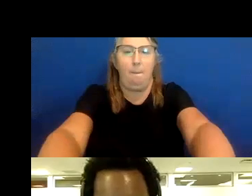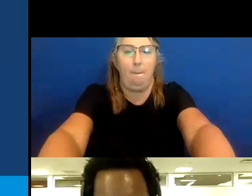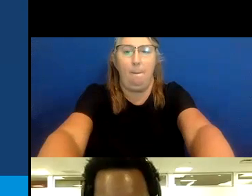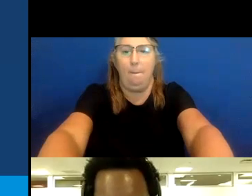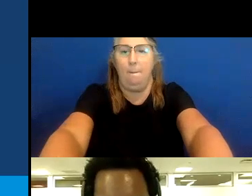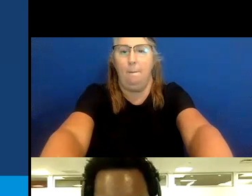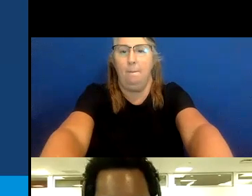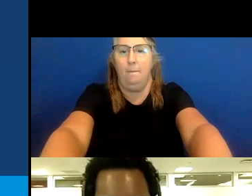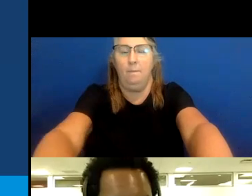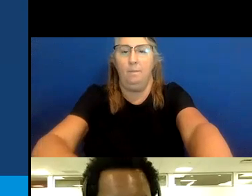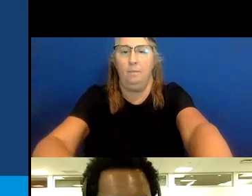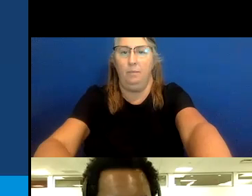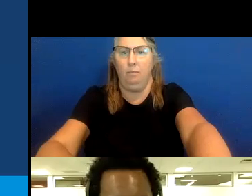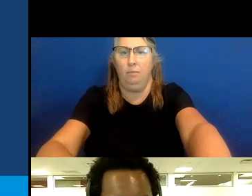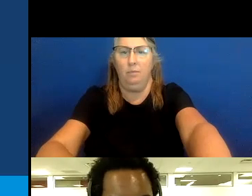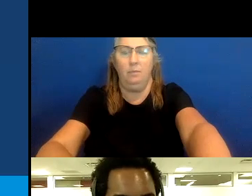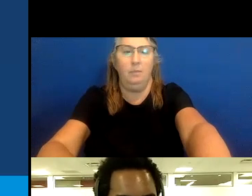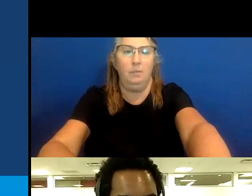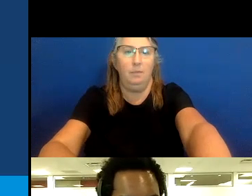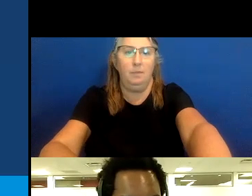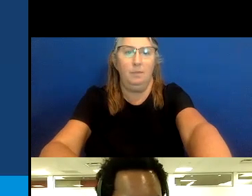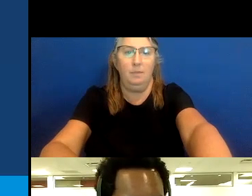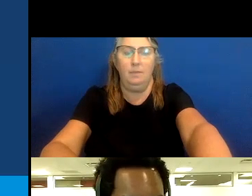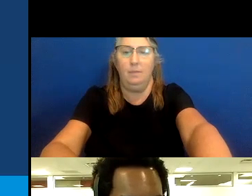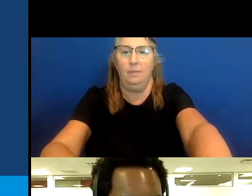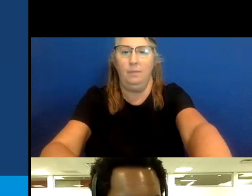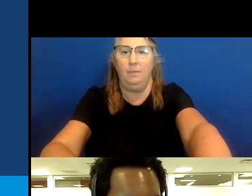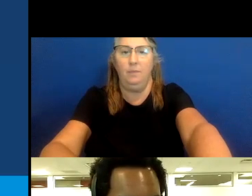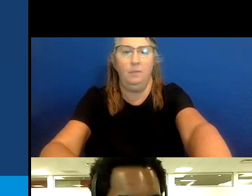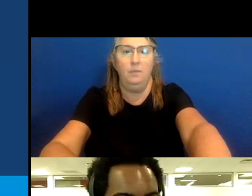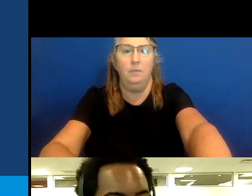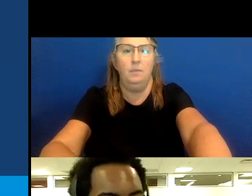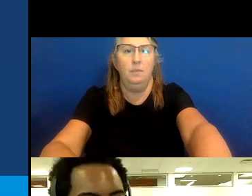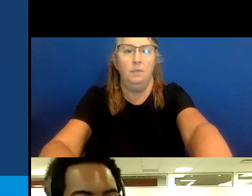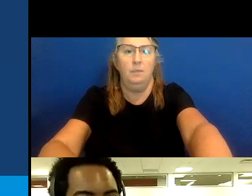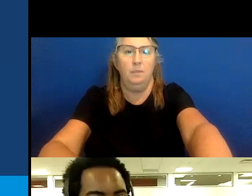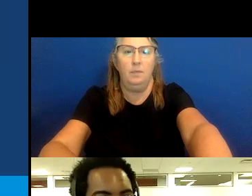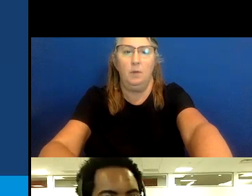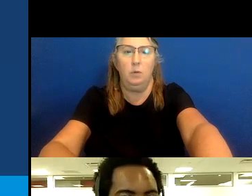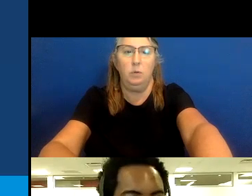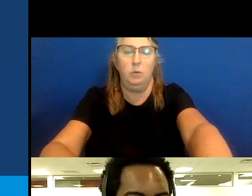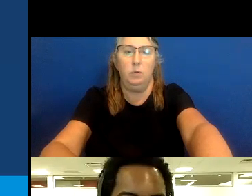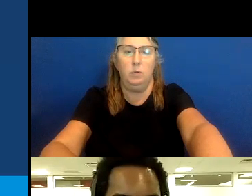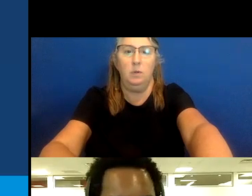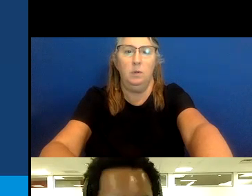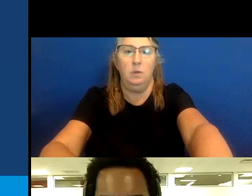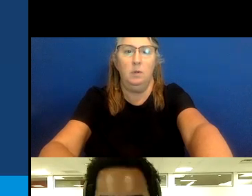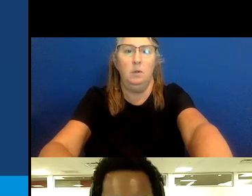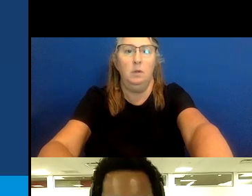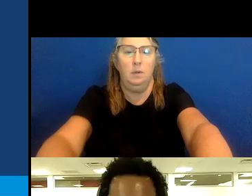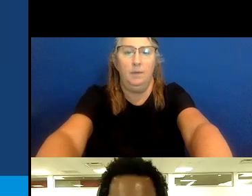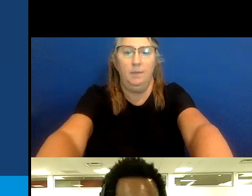All right. That should be the right way. I hope it's the right way. Yeah? Yeah, it's good. We can see you. Yeah. cool. Thanks. Thanks for